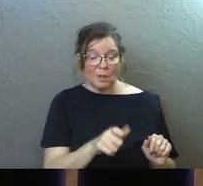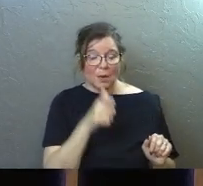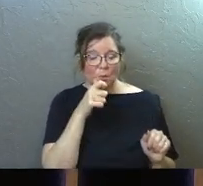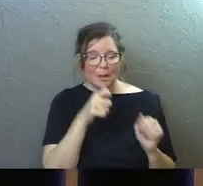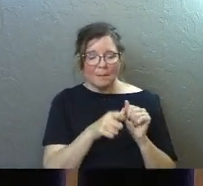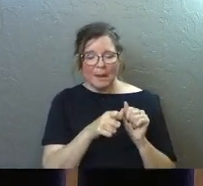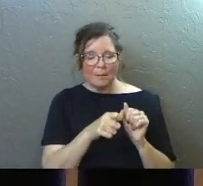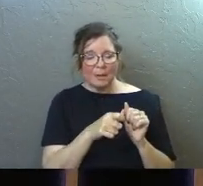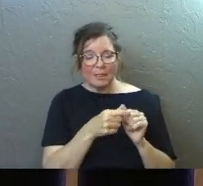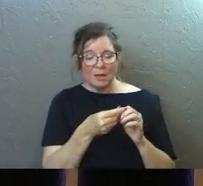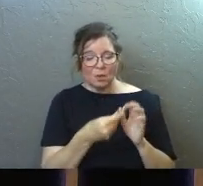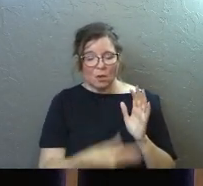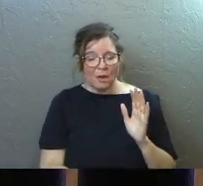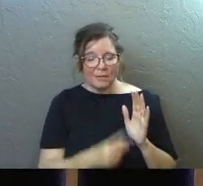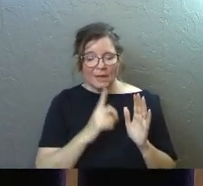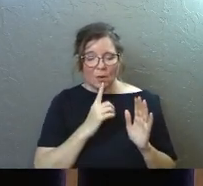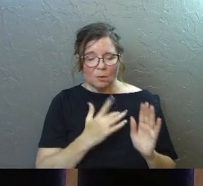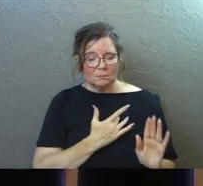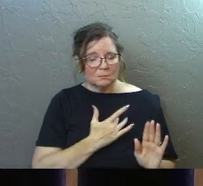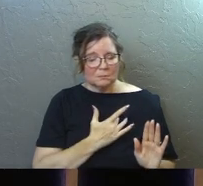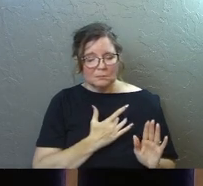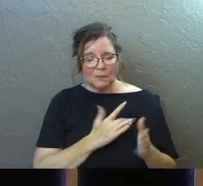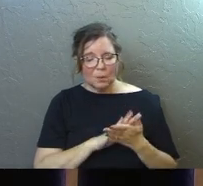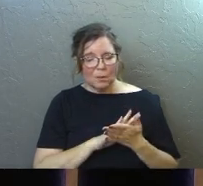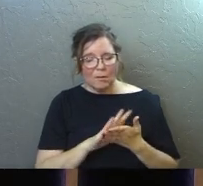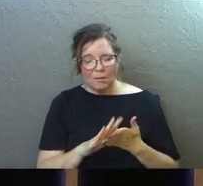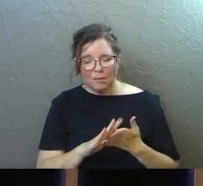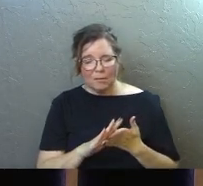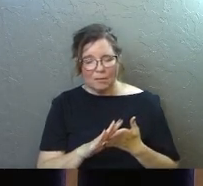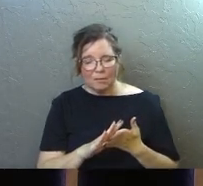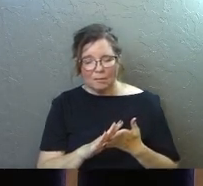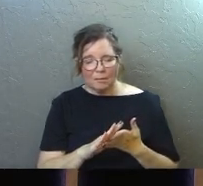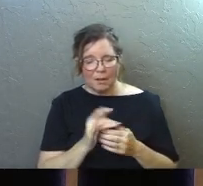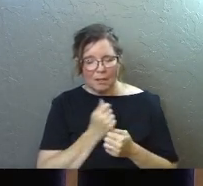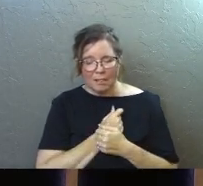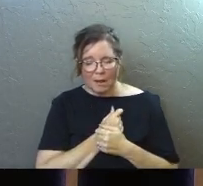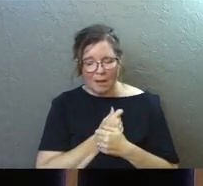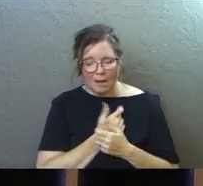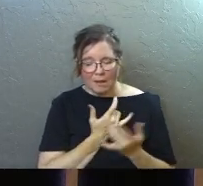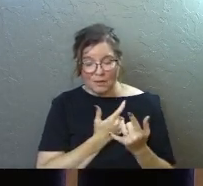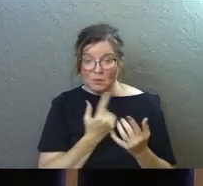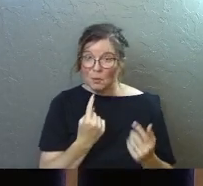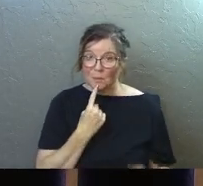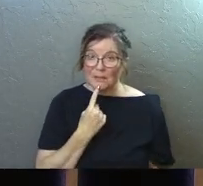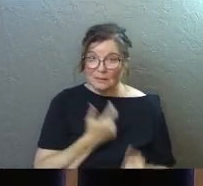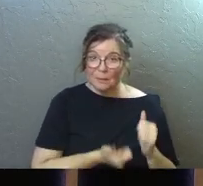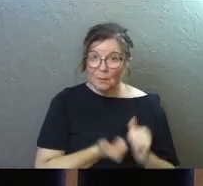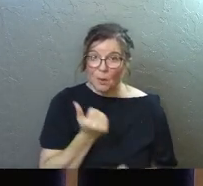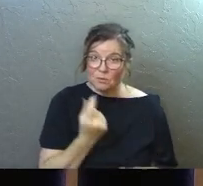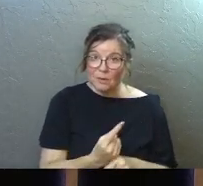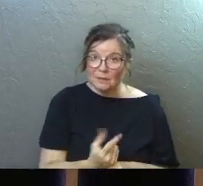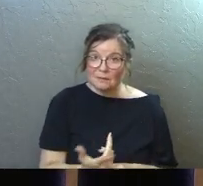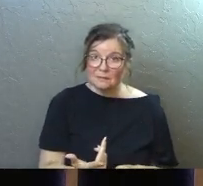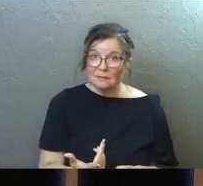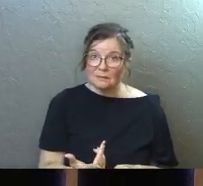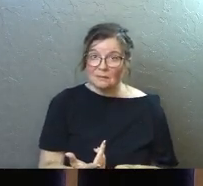can remember that you've lost that were just so kind and so loving to you. Don't you miss them the most?